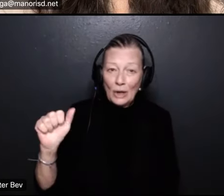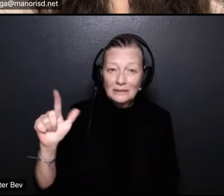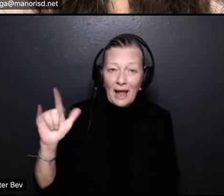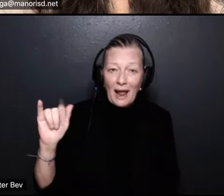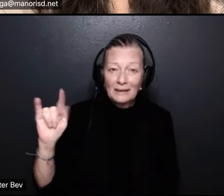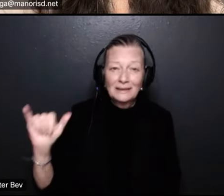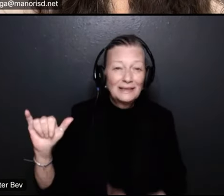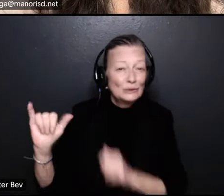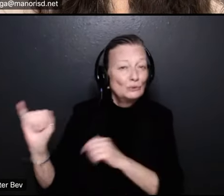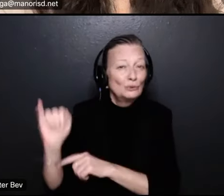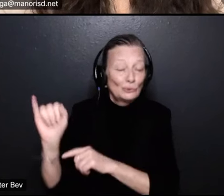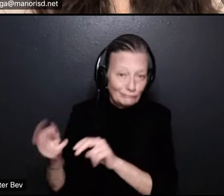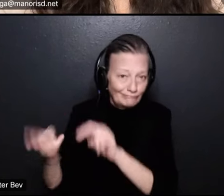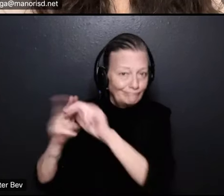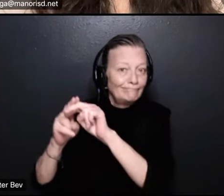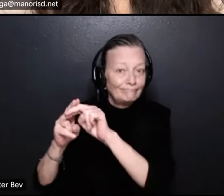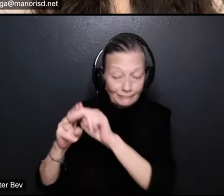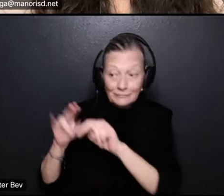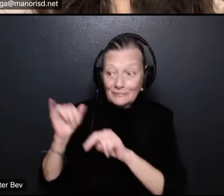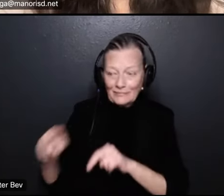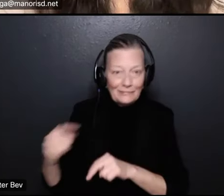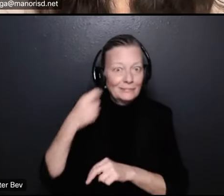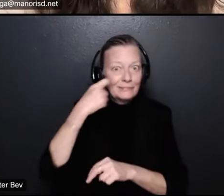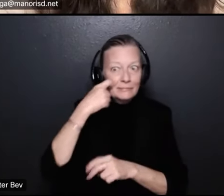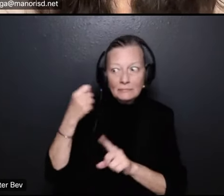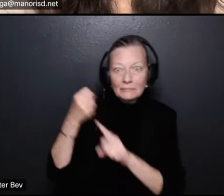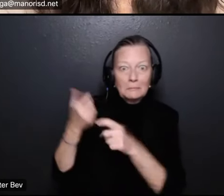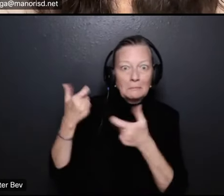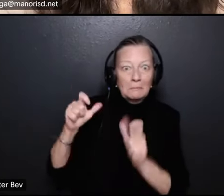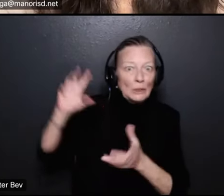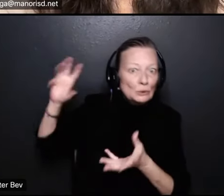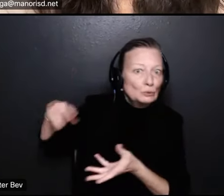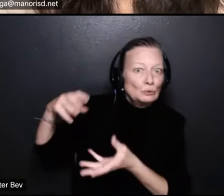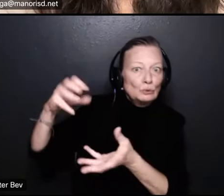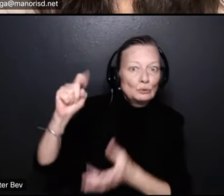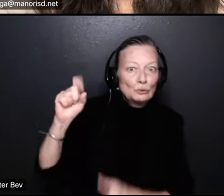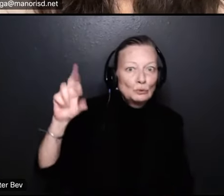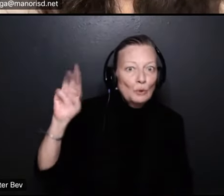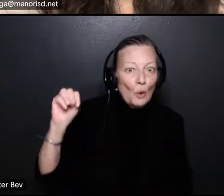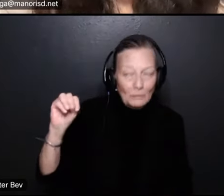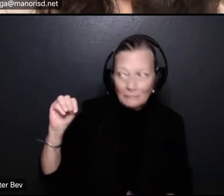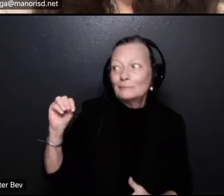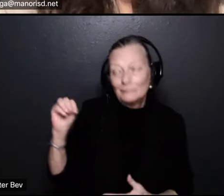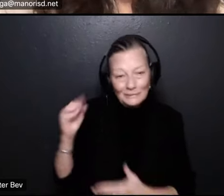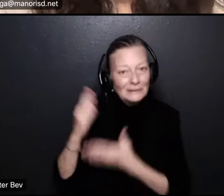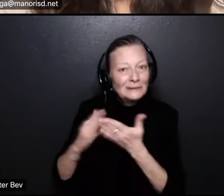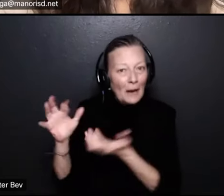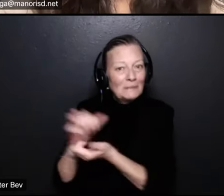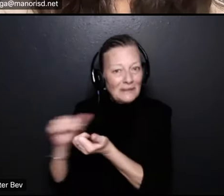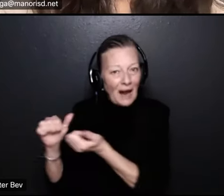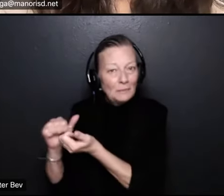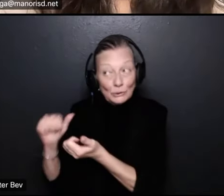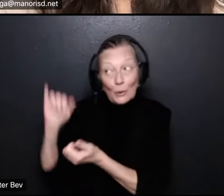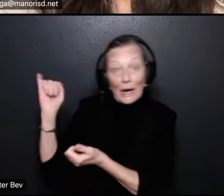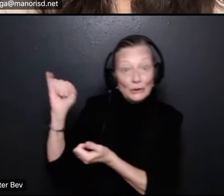causality insurance is we just had a big storm here and i believe we actually did have some damage so our insurance covers it but our